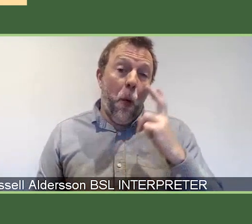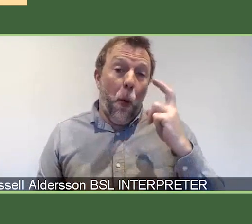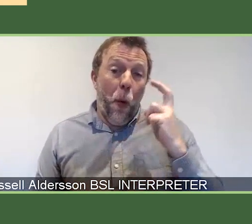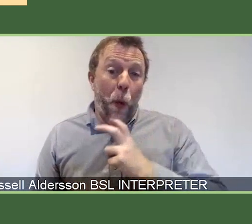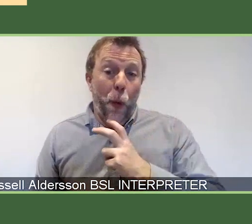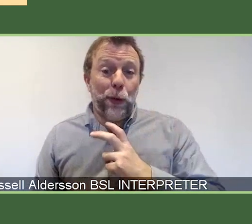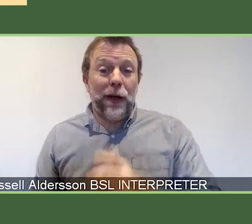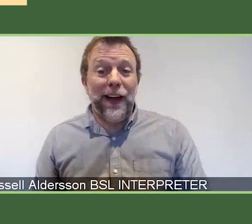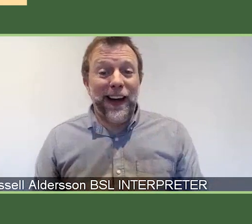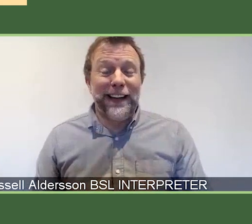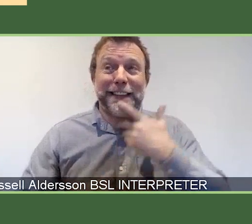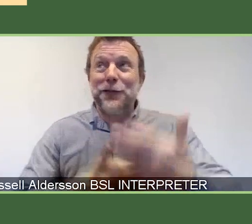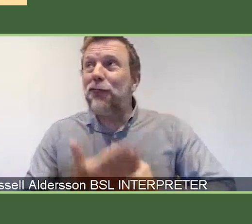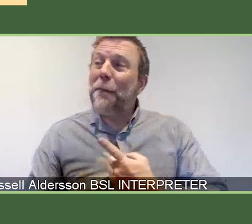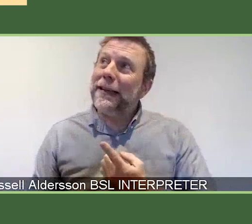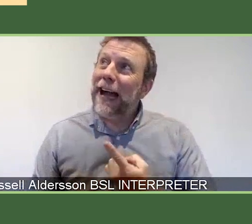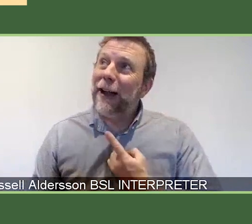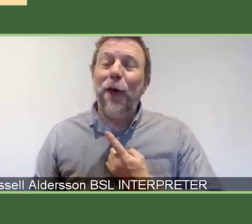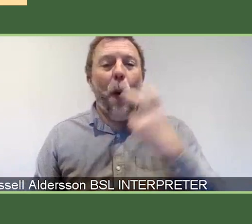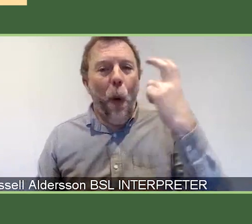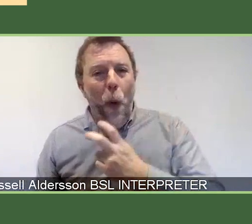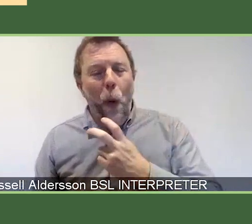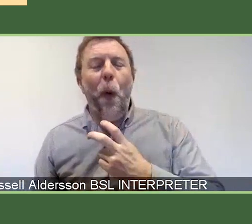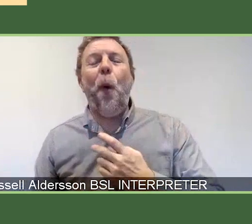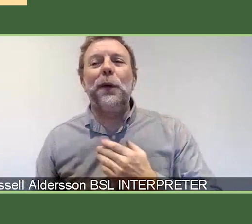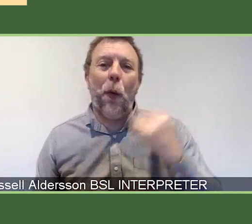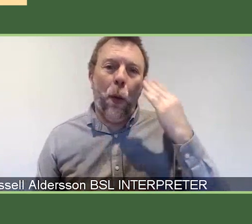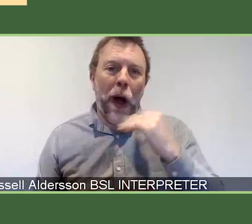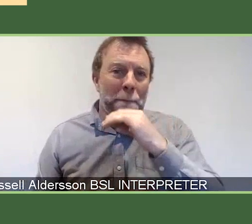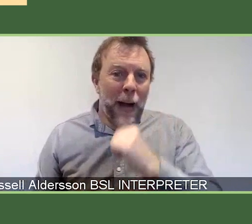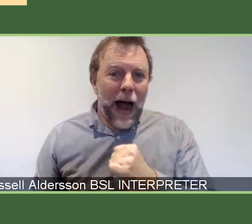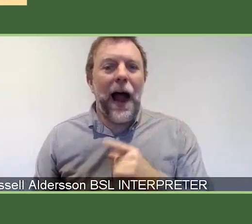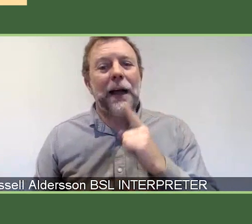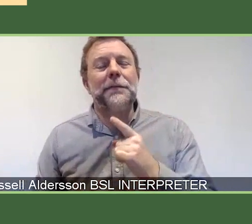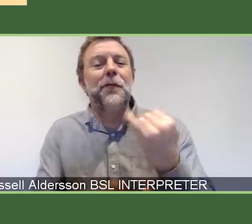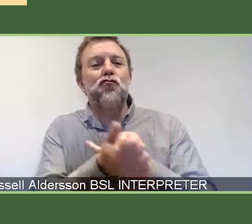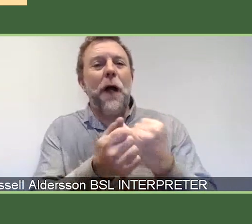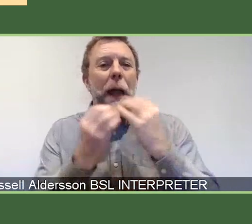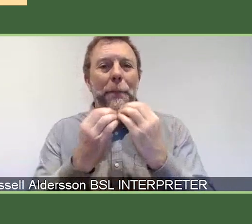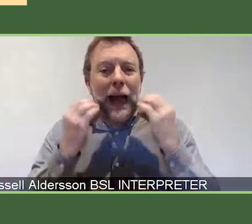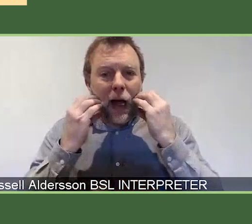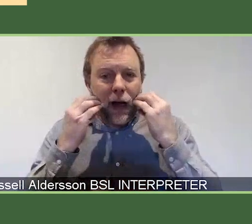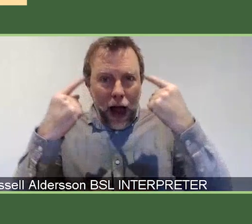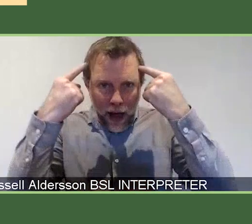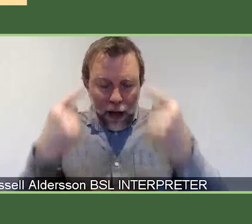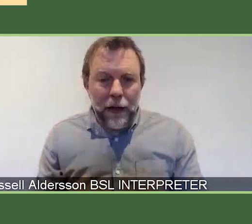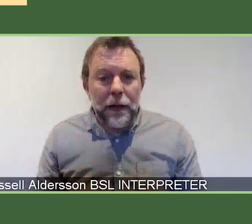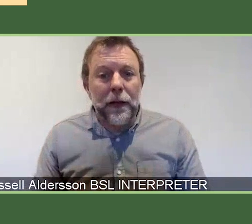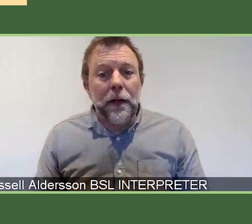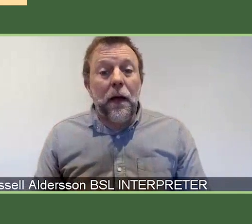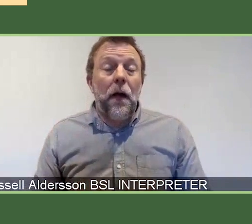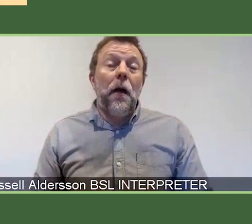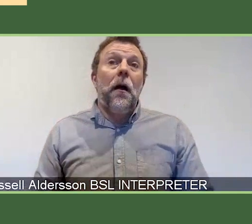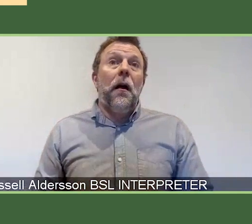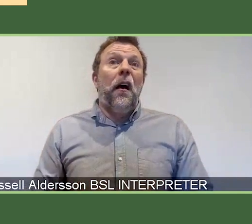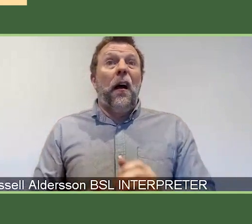I've never described myself as an old white man before, but that's what I am. With a grey beard and grey hair. He, And